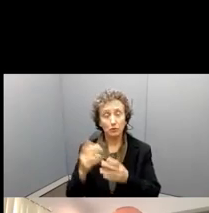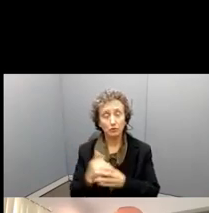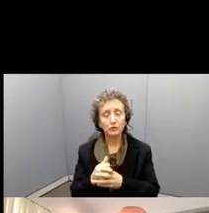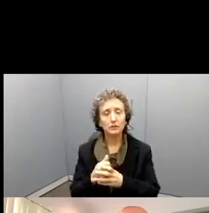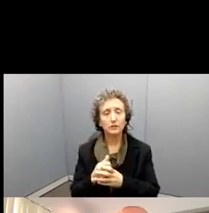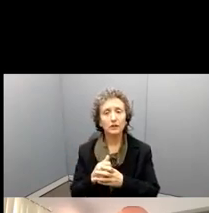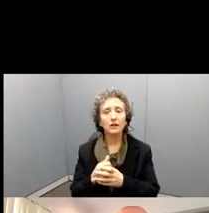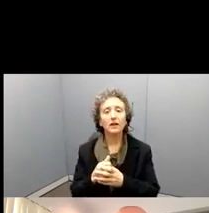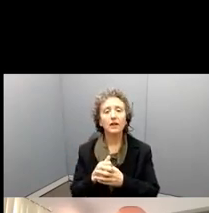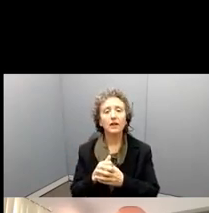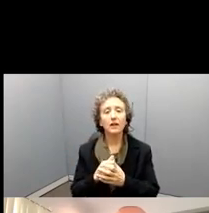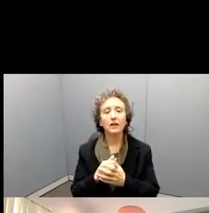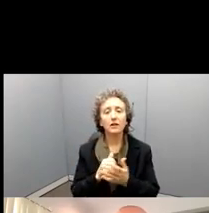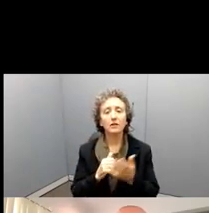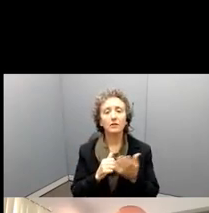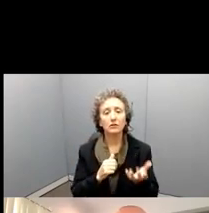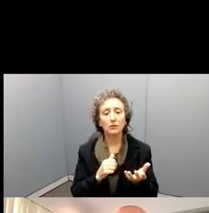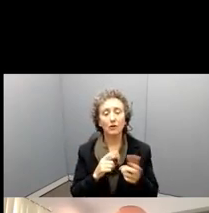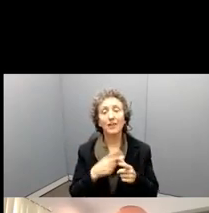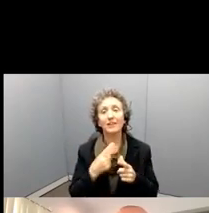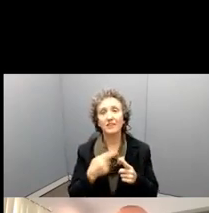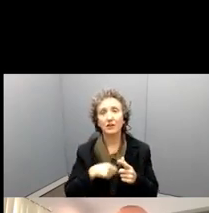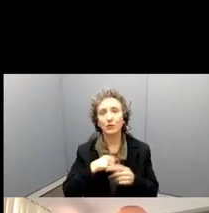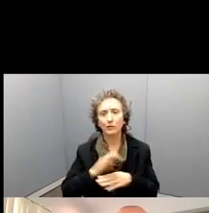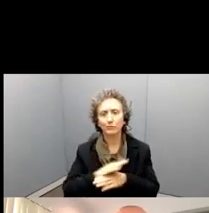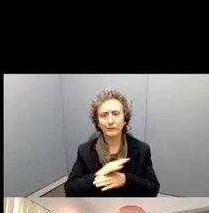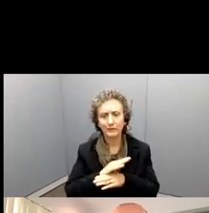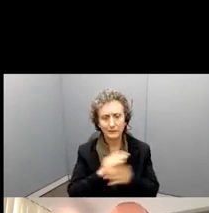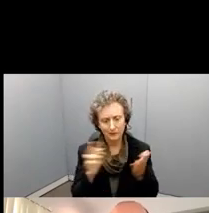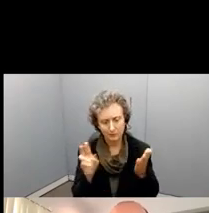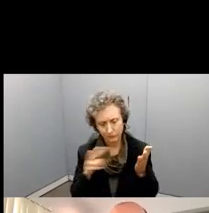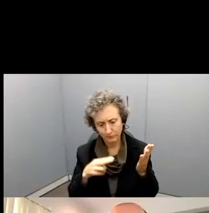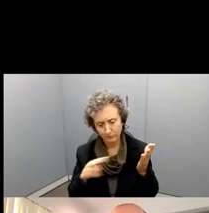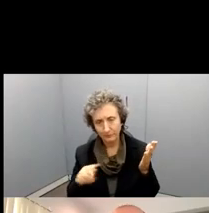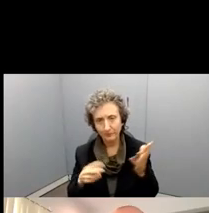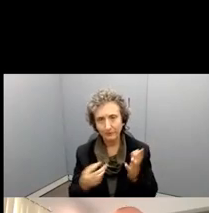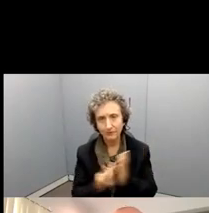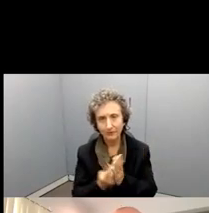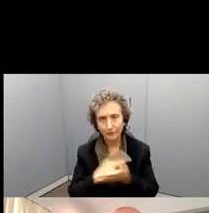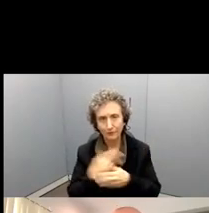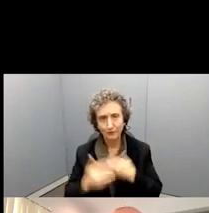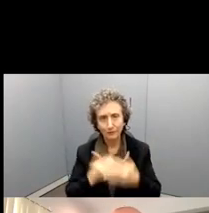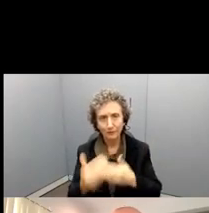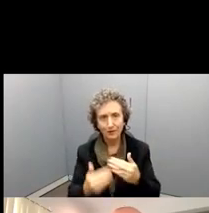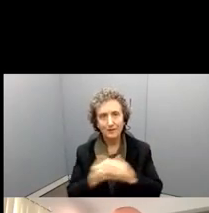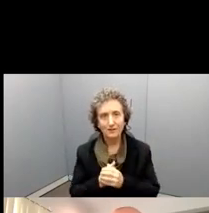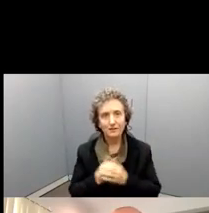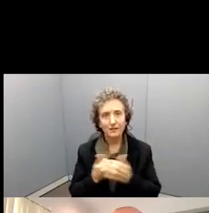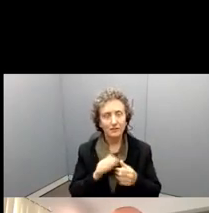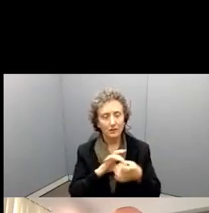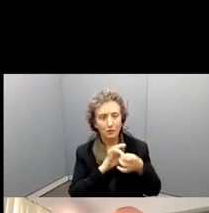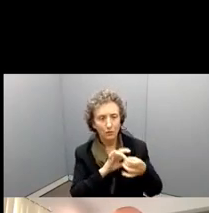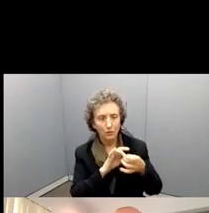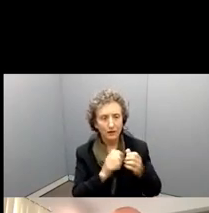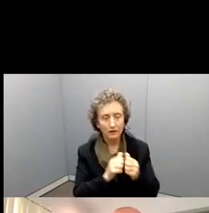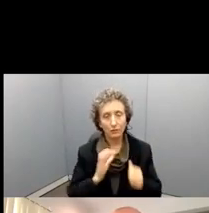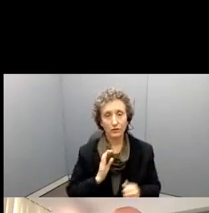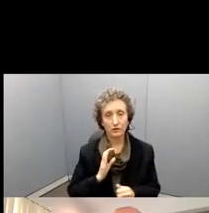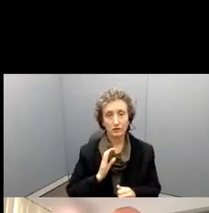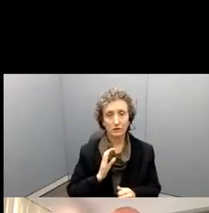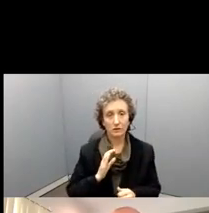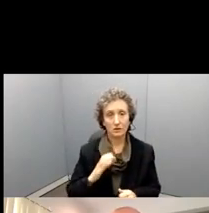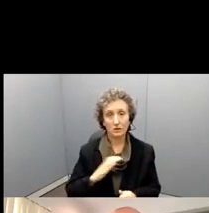And so we are then busily at work, uh, in our review process and coordinating with our committee. Uh,